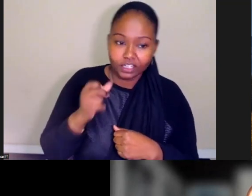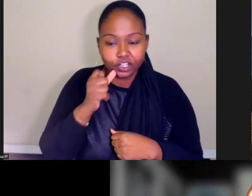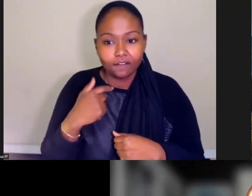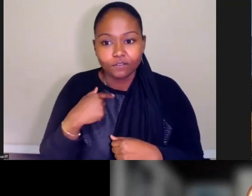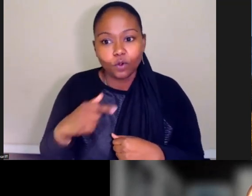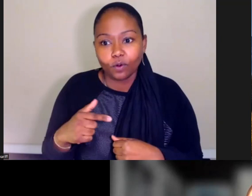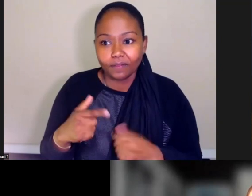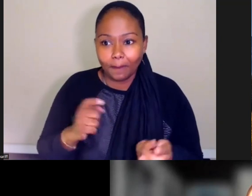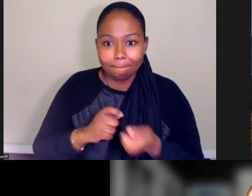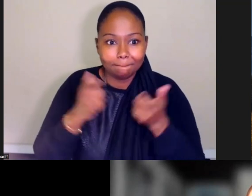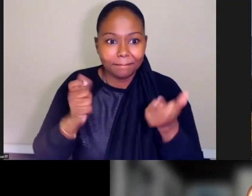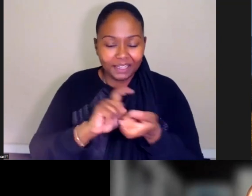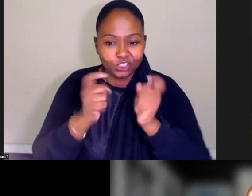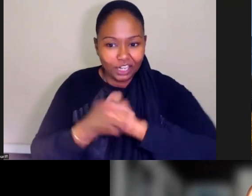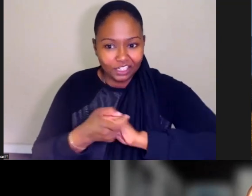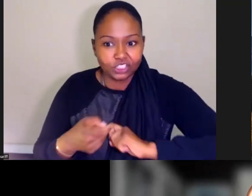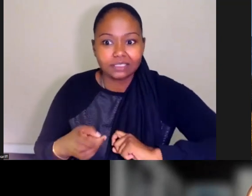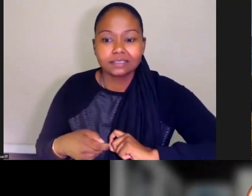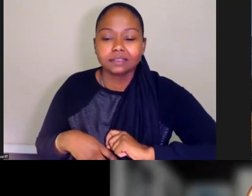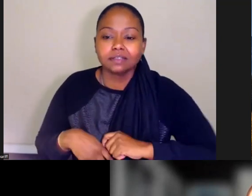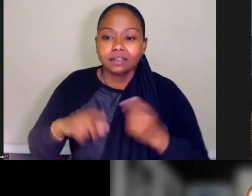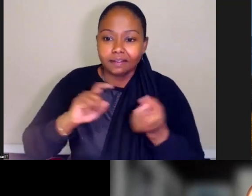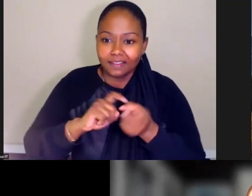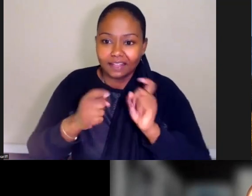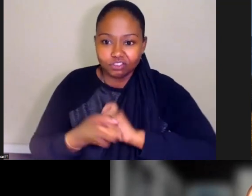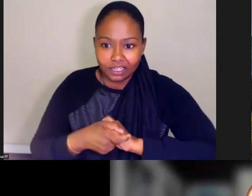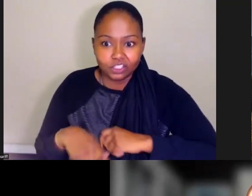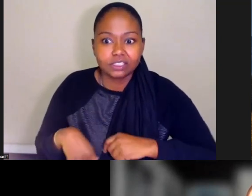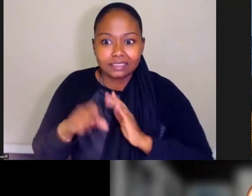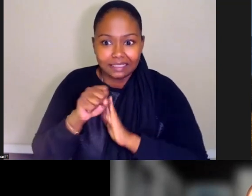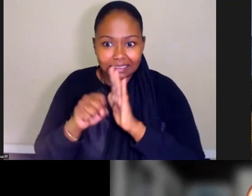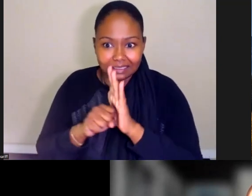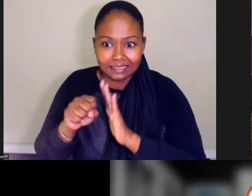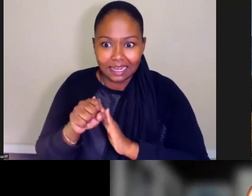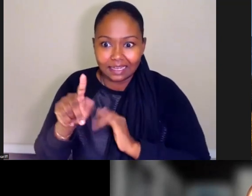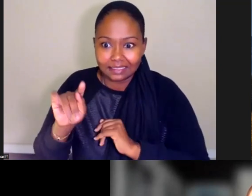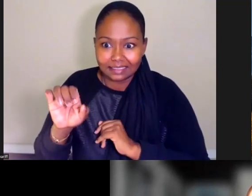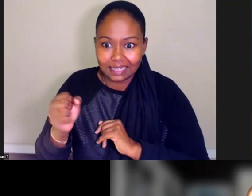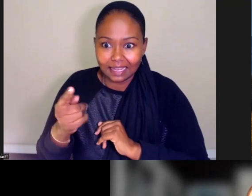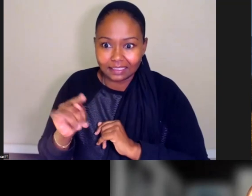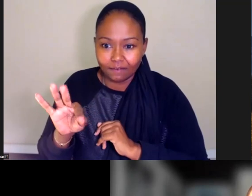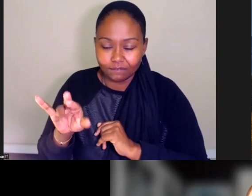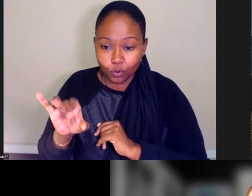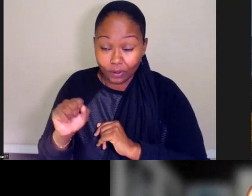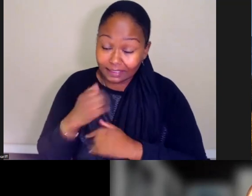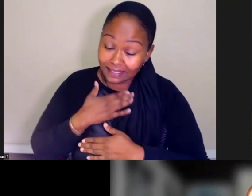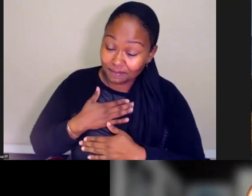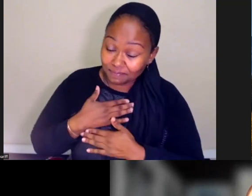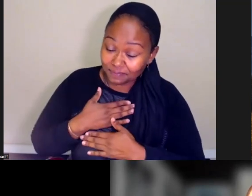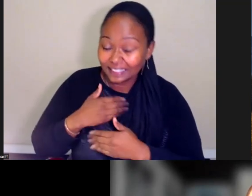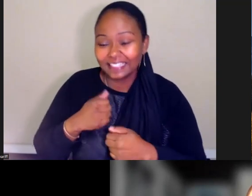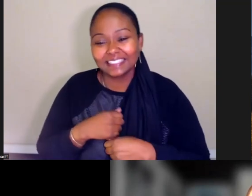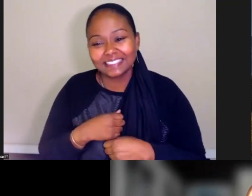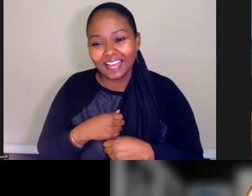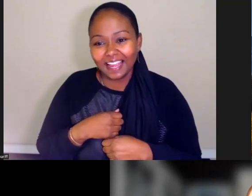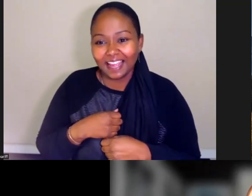changes coming. They retooled the behavioral health state behavioral health task force, and I'm pleased that I was just